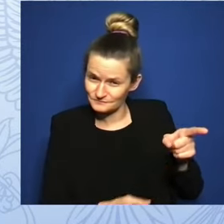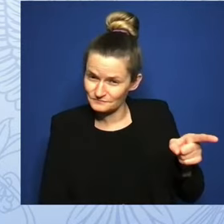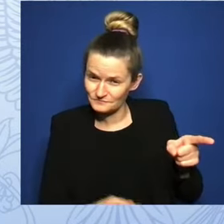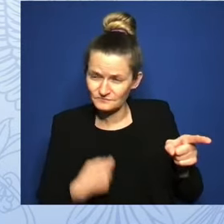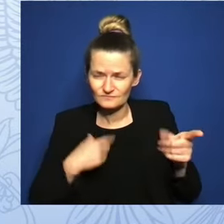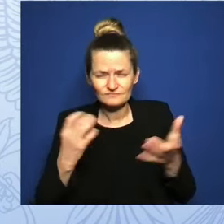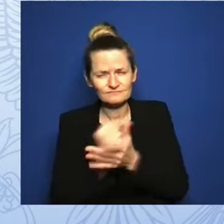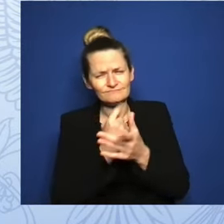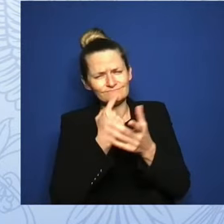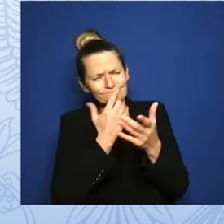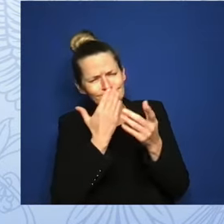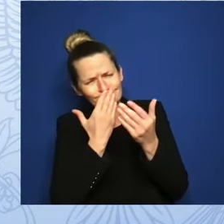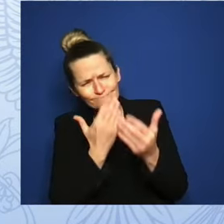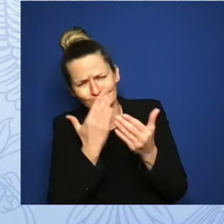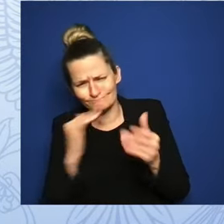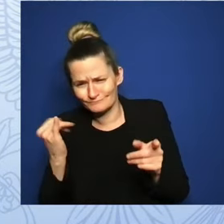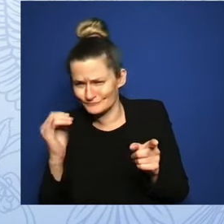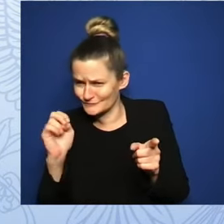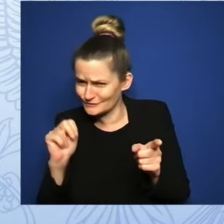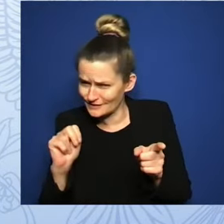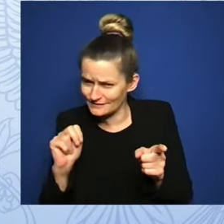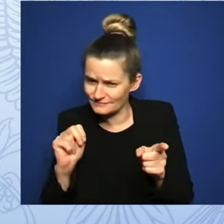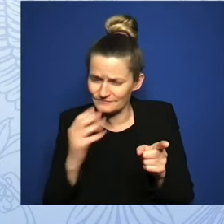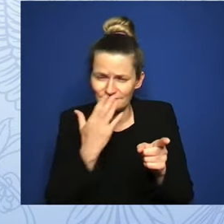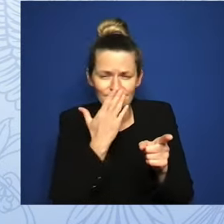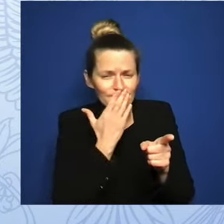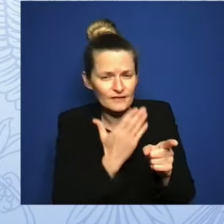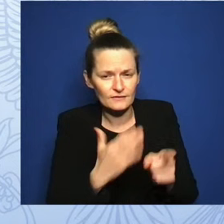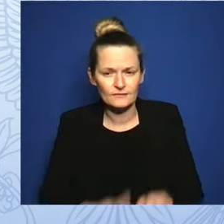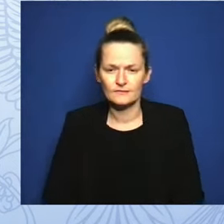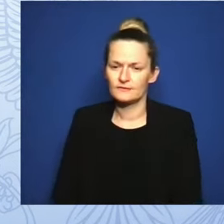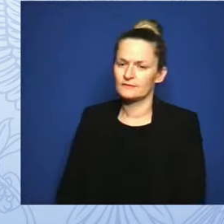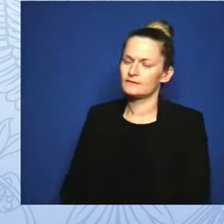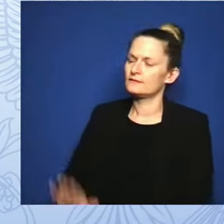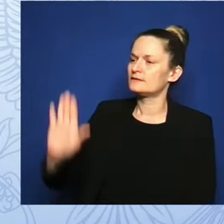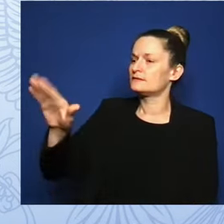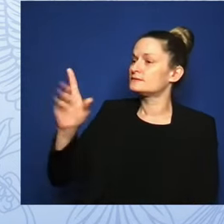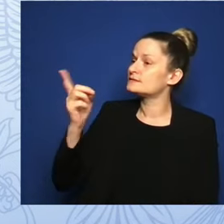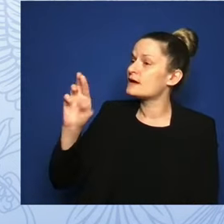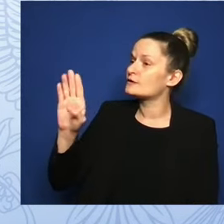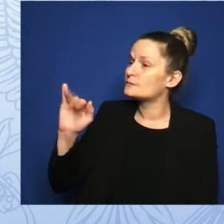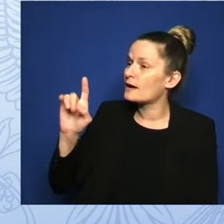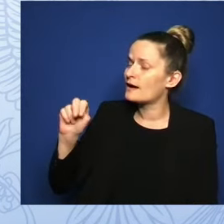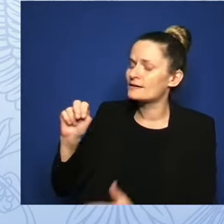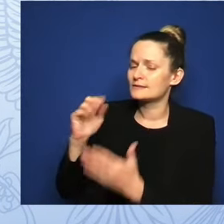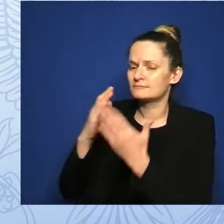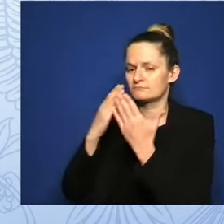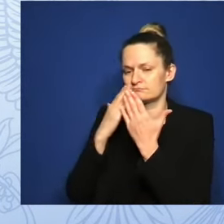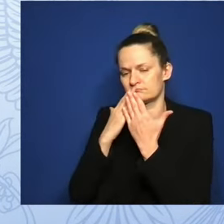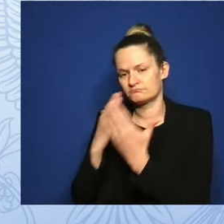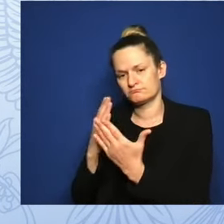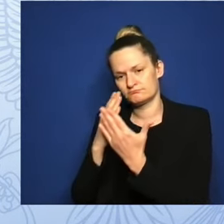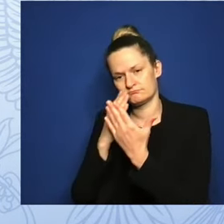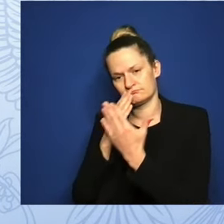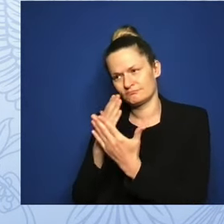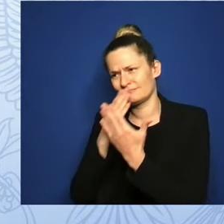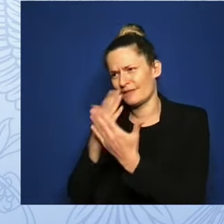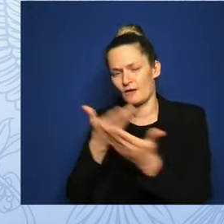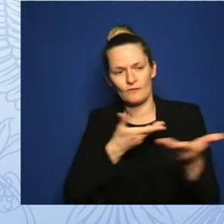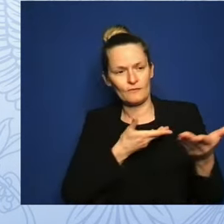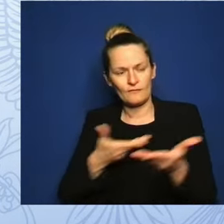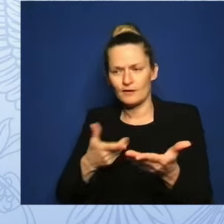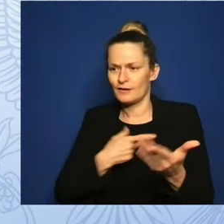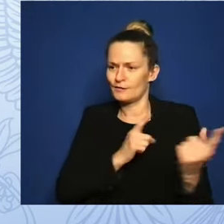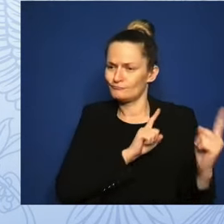you. Thank you. Thank you, Dr. Biden, and thank you to all of you for coming to join us today for this